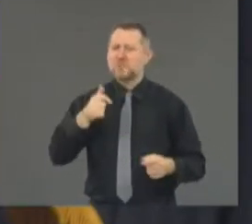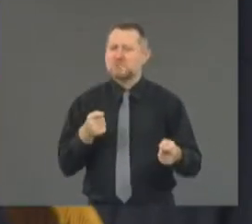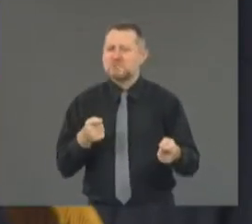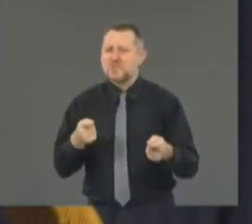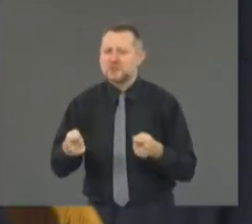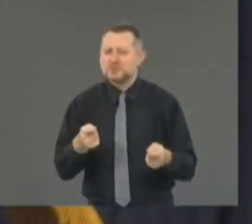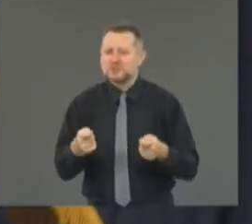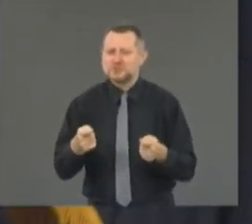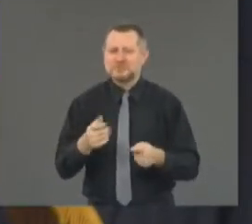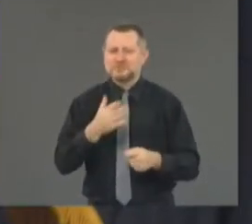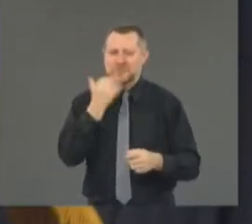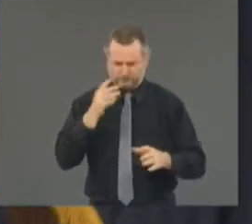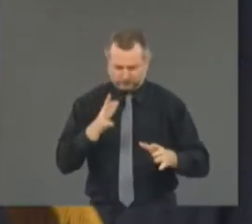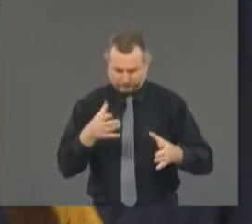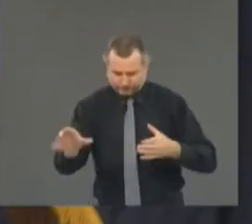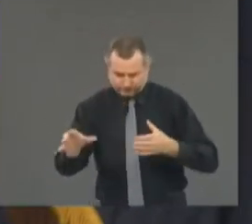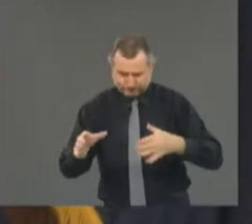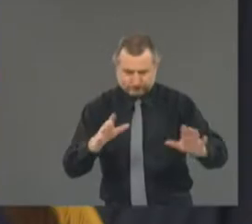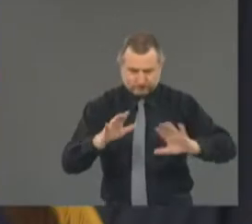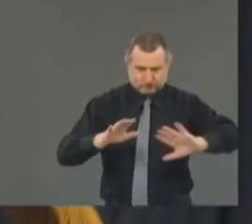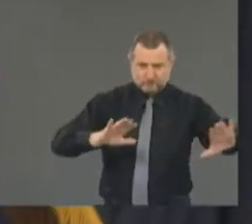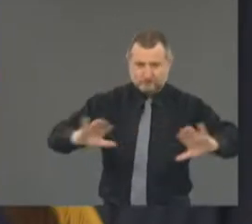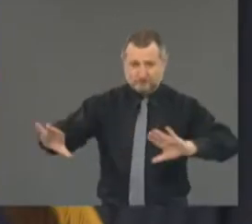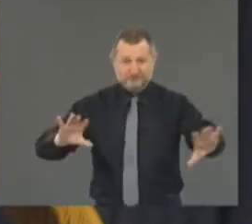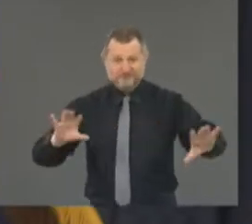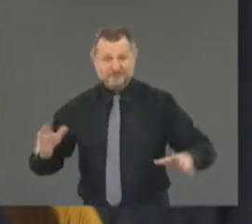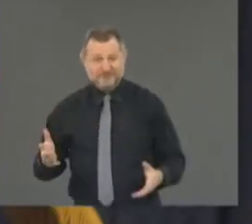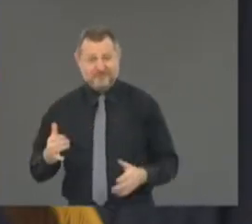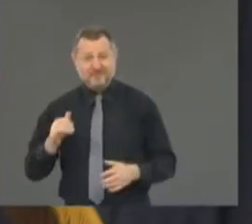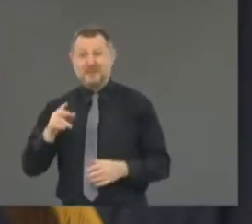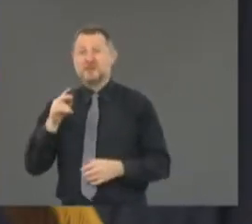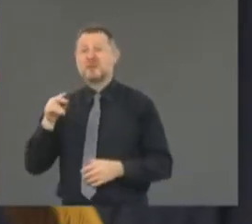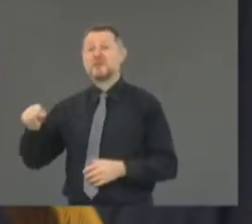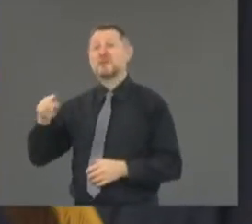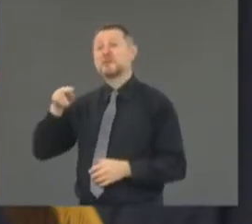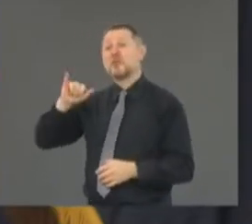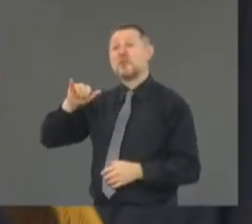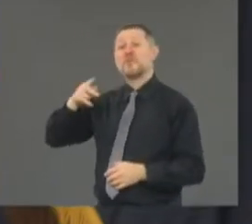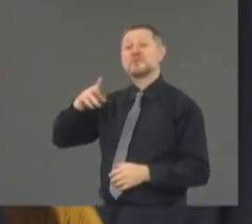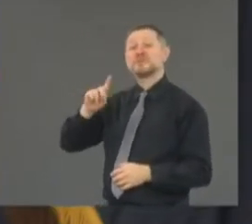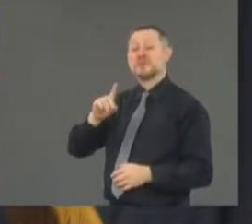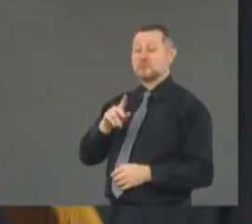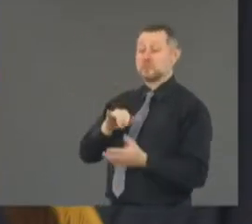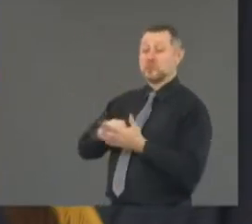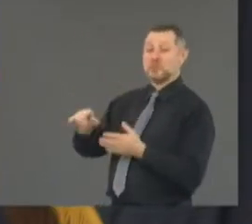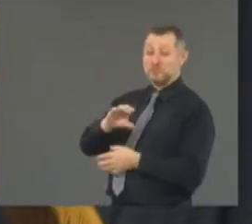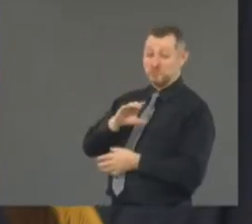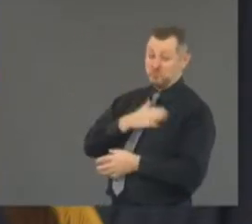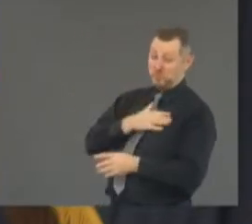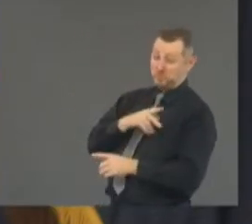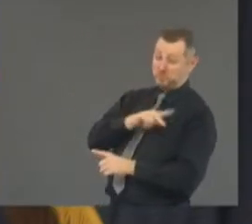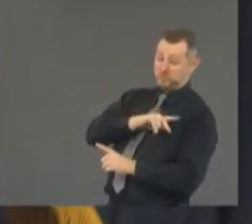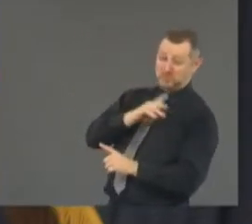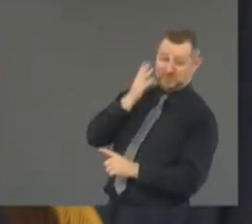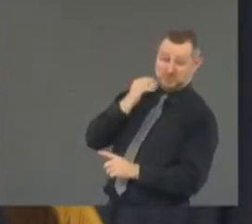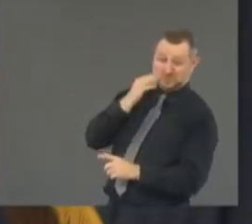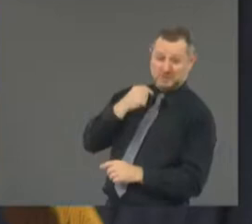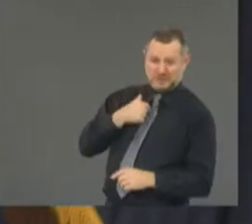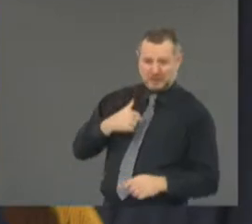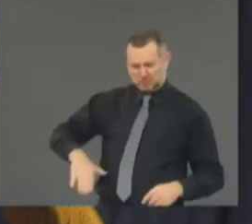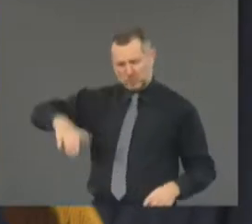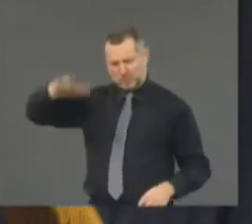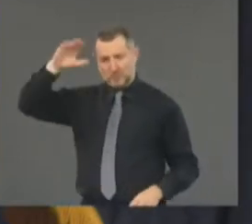You know, you have to remember the NYPD, first on a personal level, I grew up in Queens. You know, I grew up with the